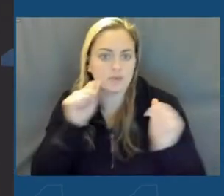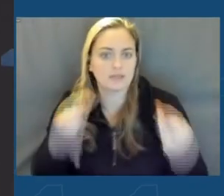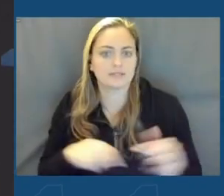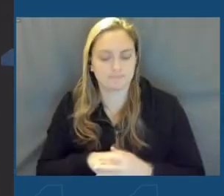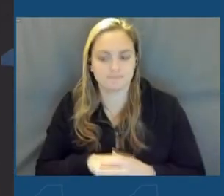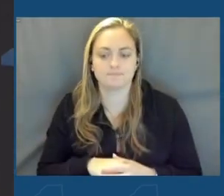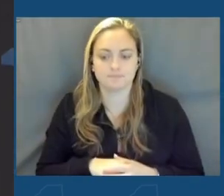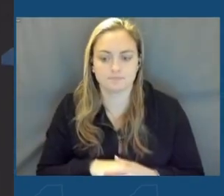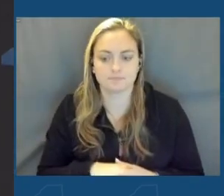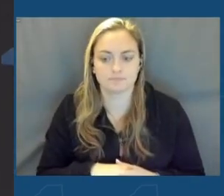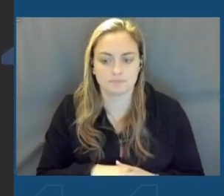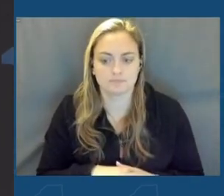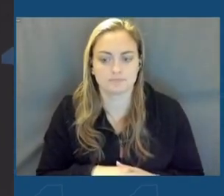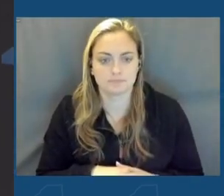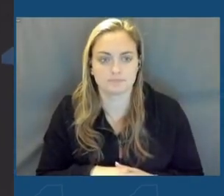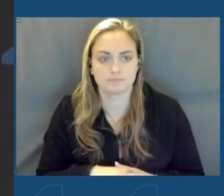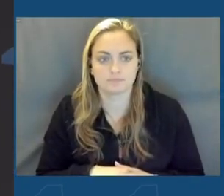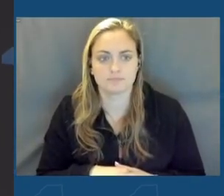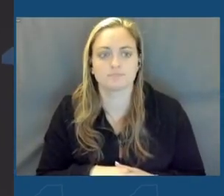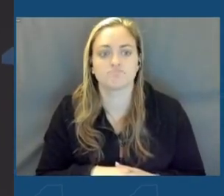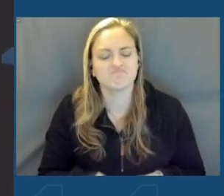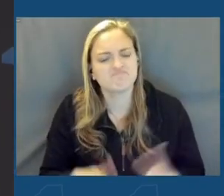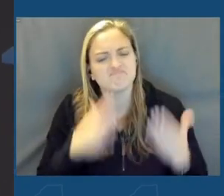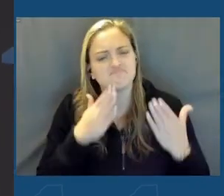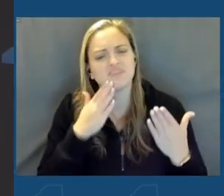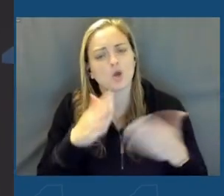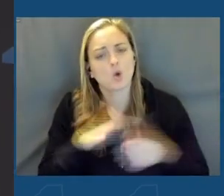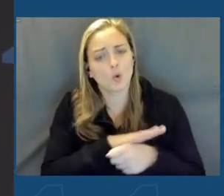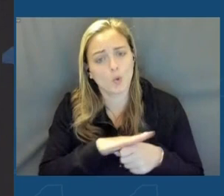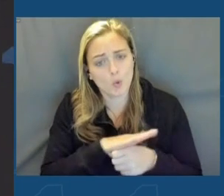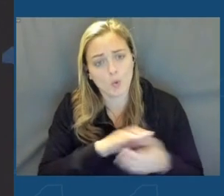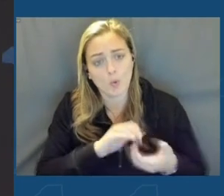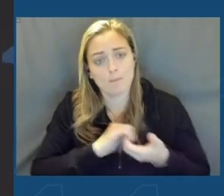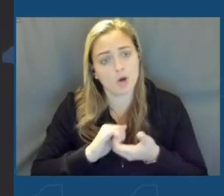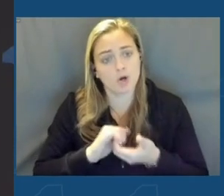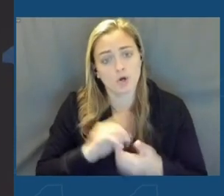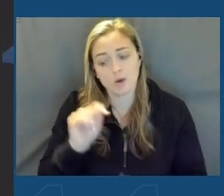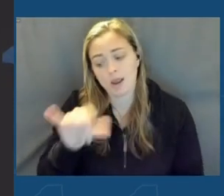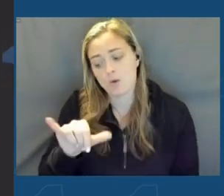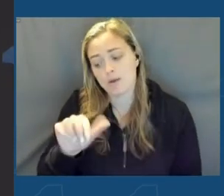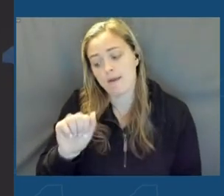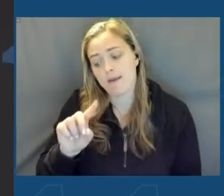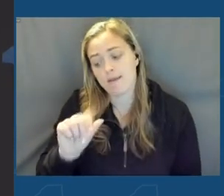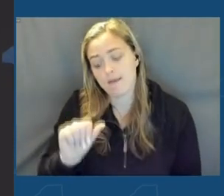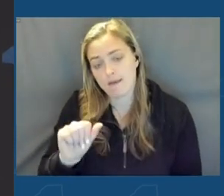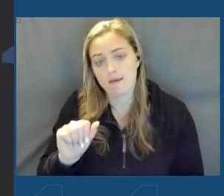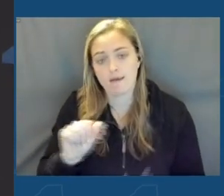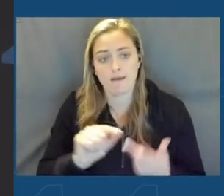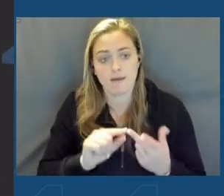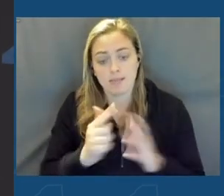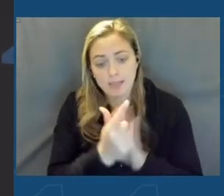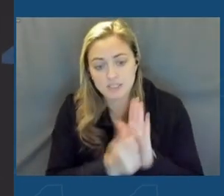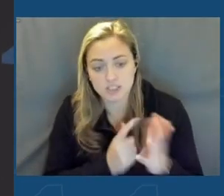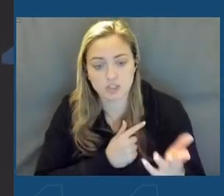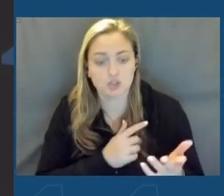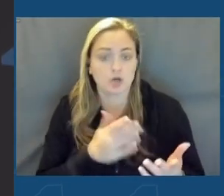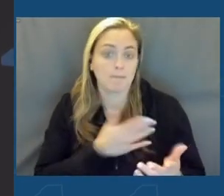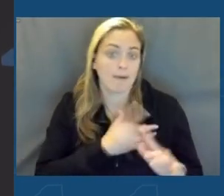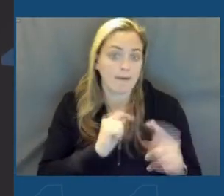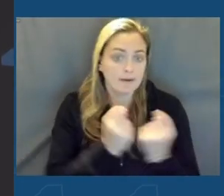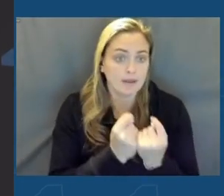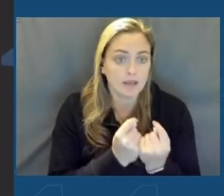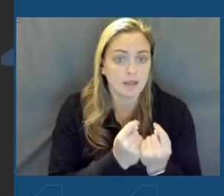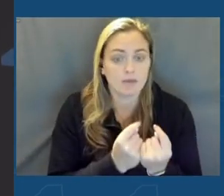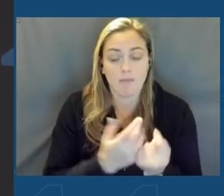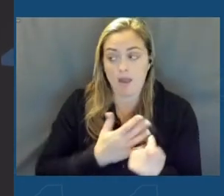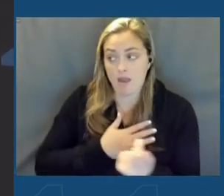day. I do want to thank our local partners at the county IDA, the county legislature, my senior team, specifically my